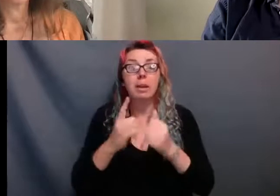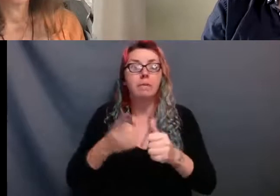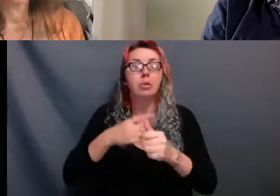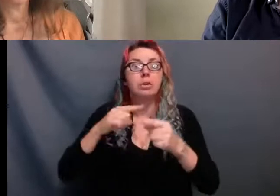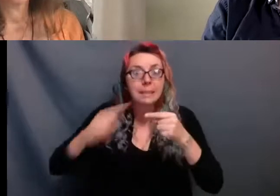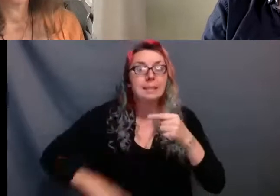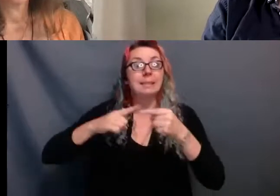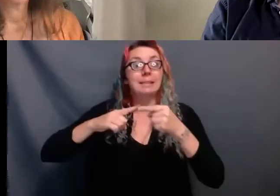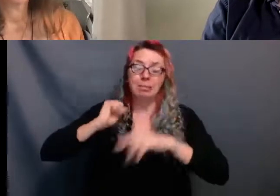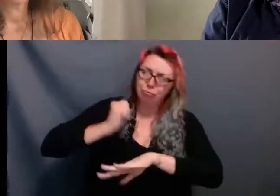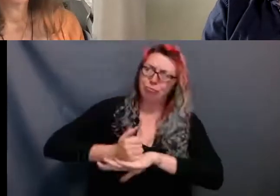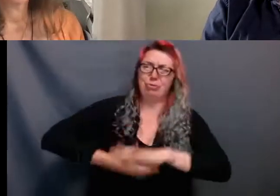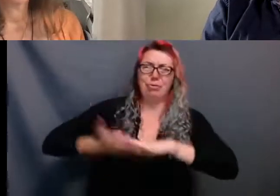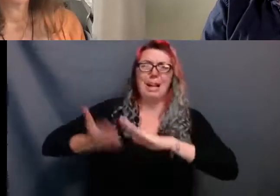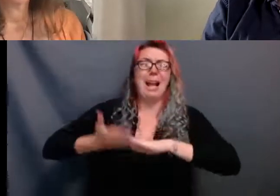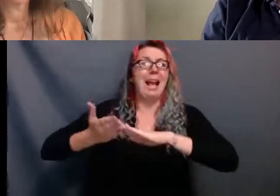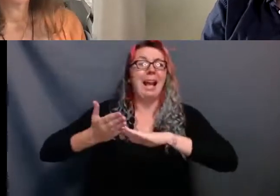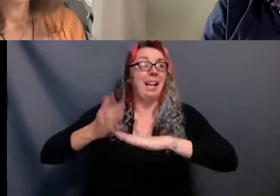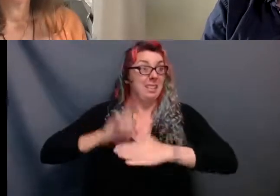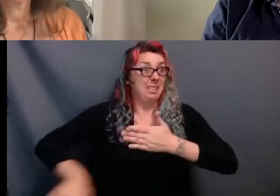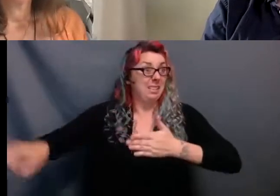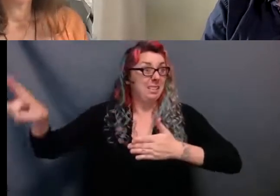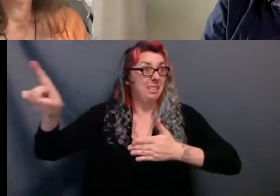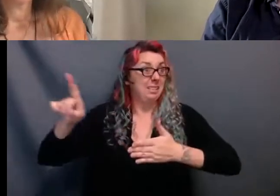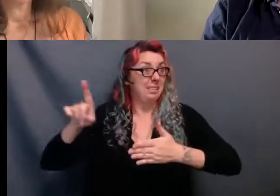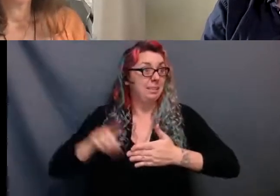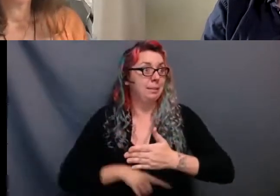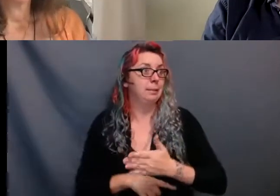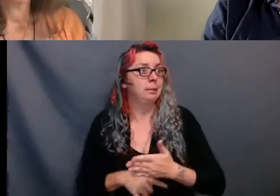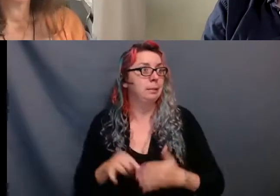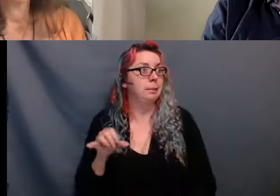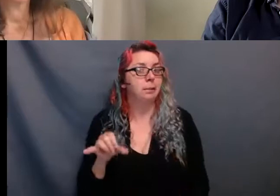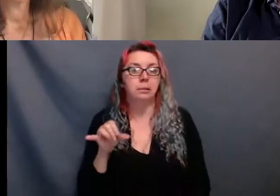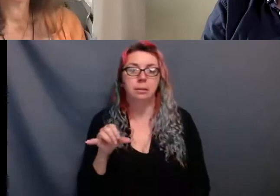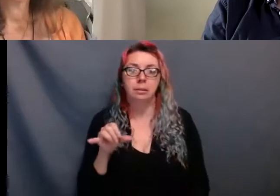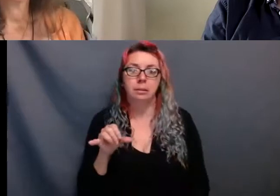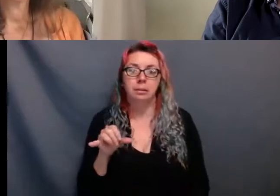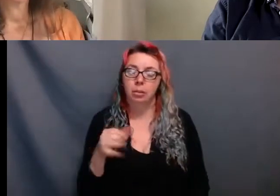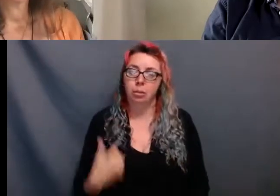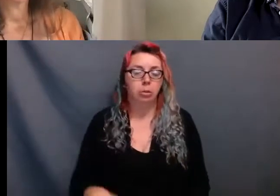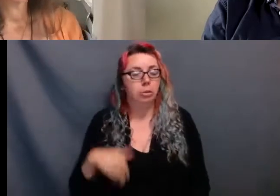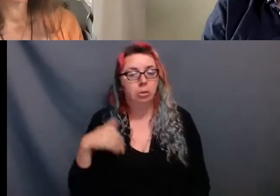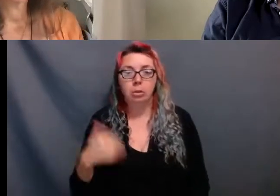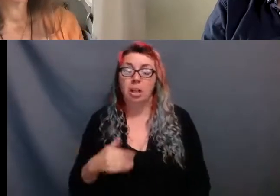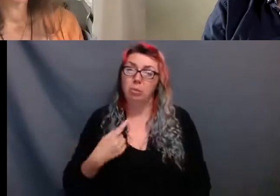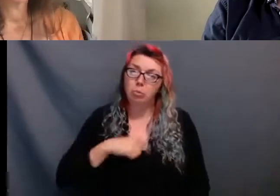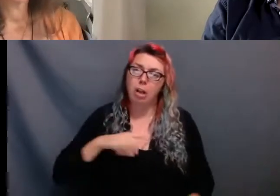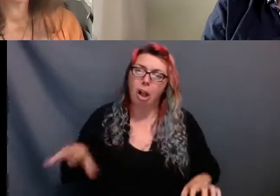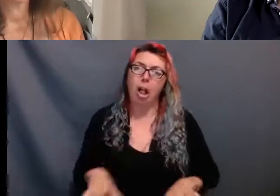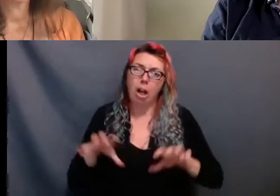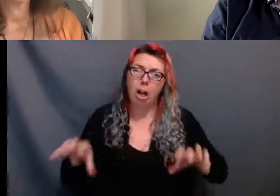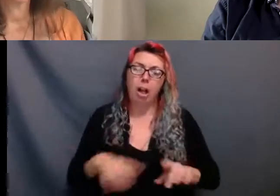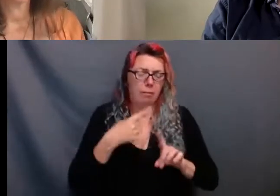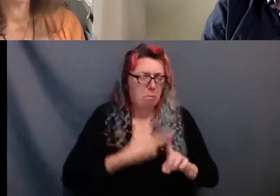crashing down. The remainder of our season was cancelled. The months of work leading up to the imminent launch of our